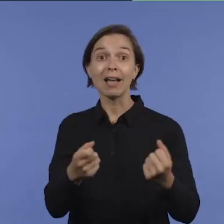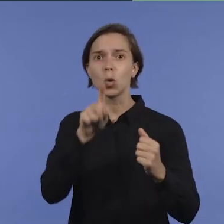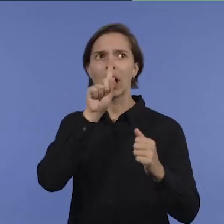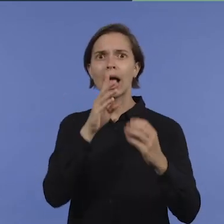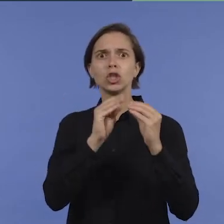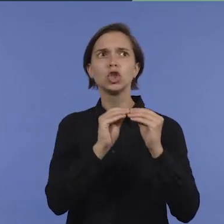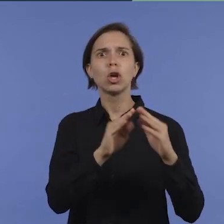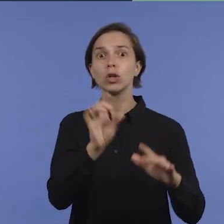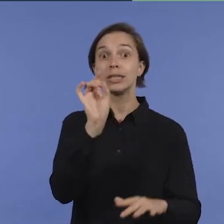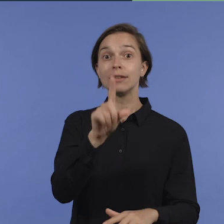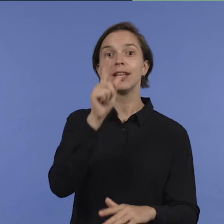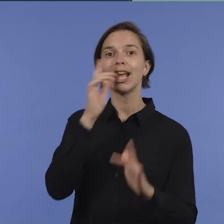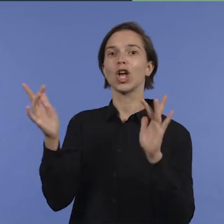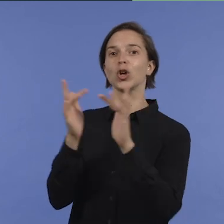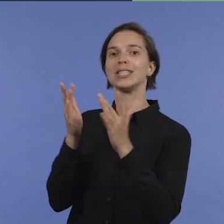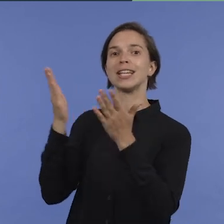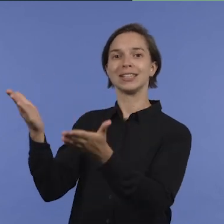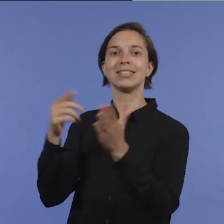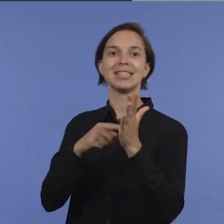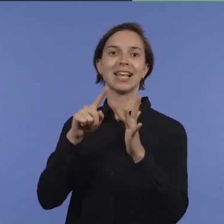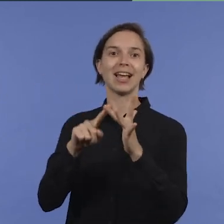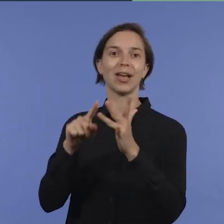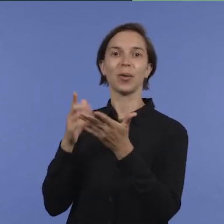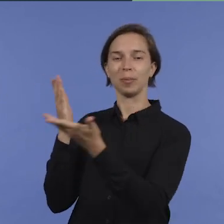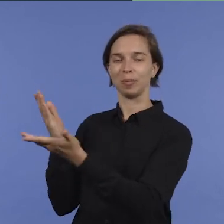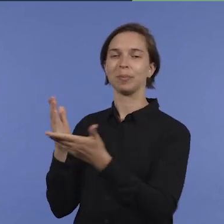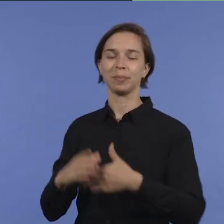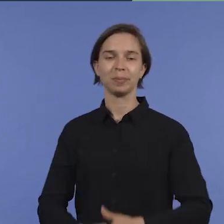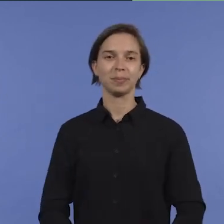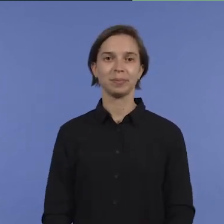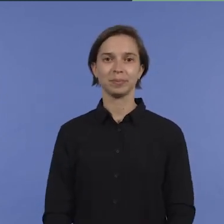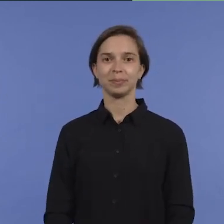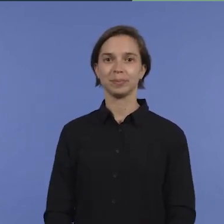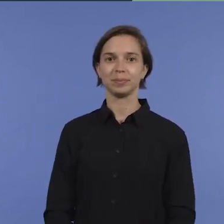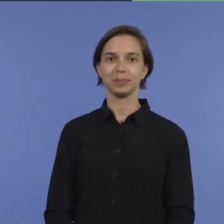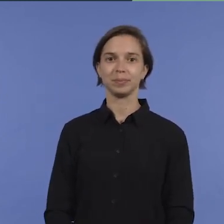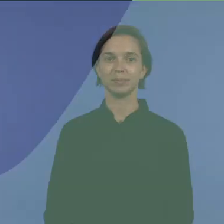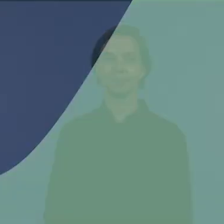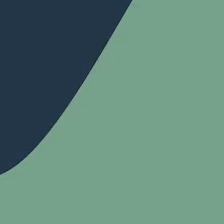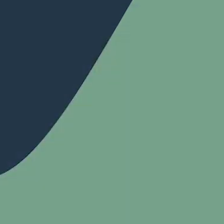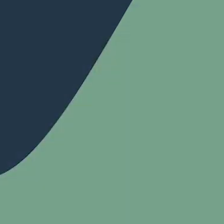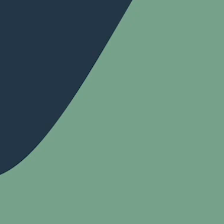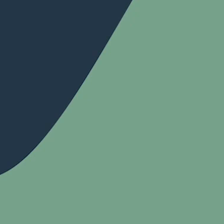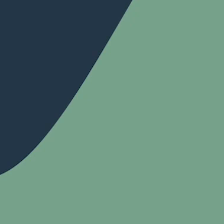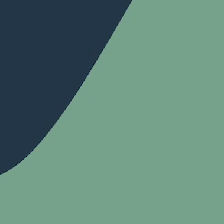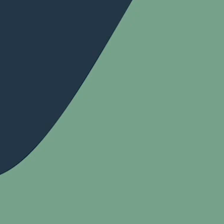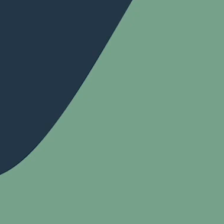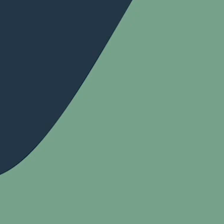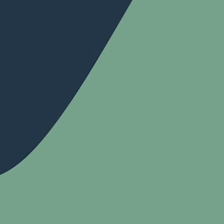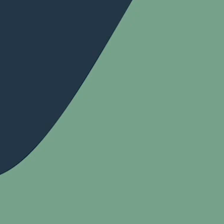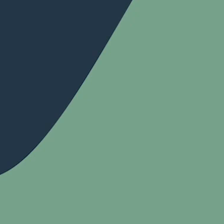1800 062 058 or at www.tio.com.au.